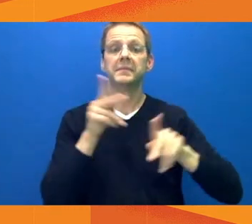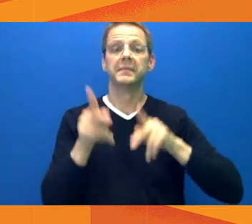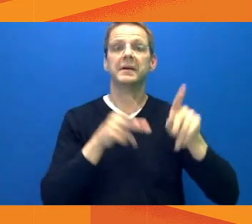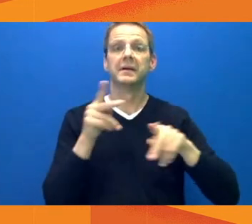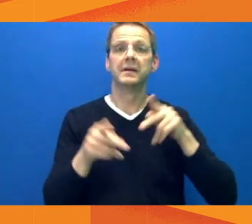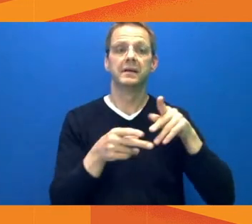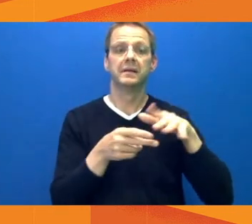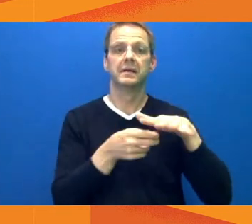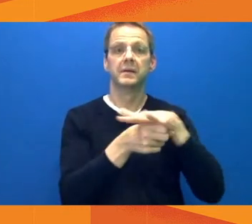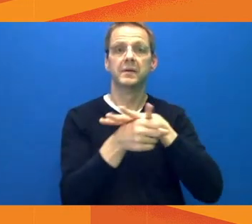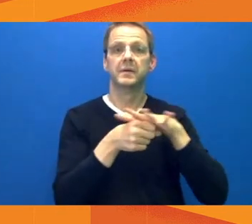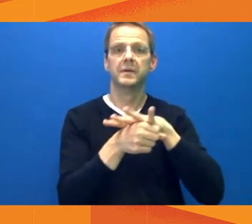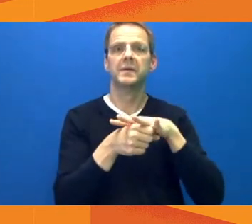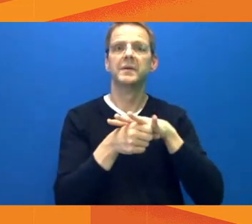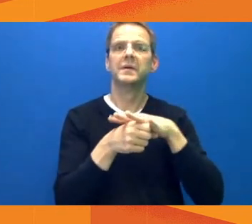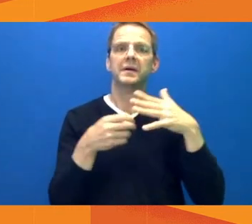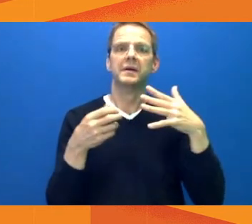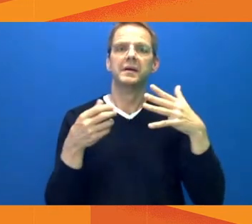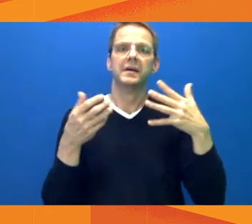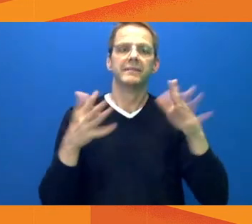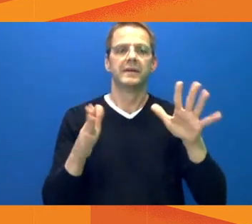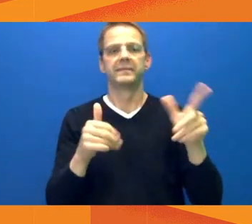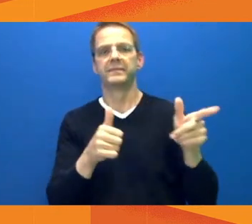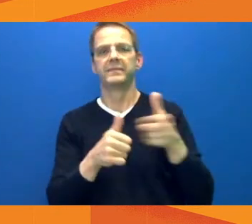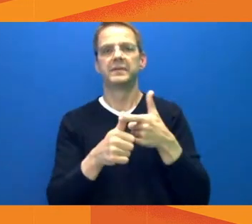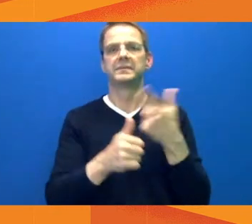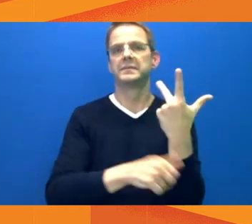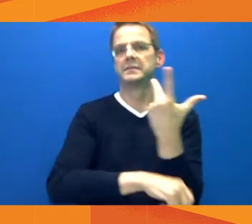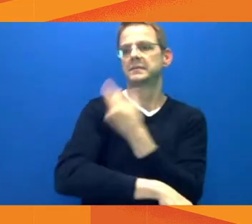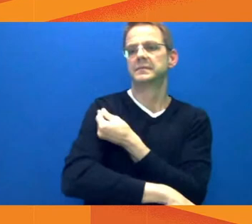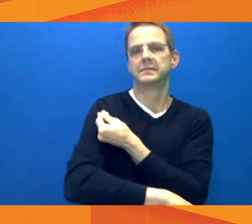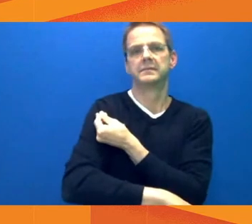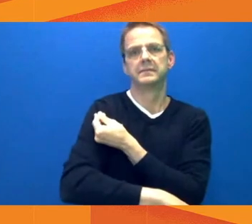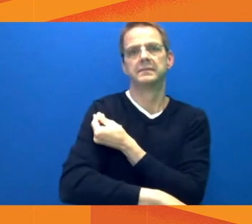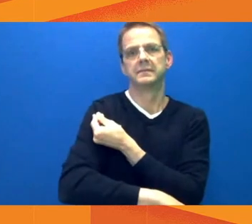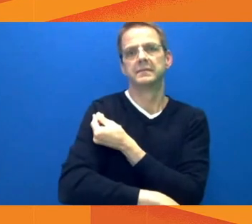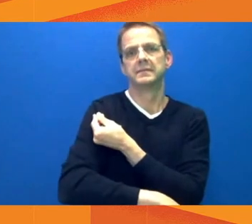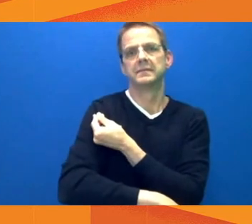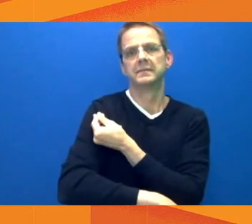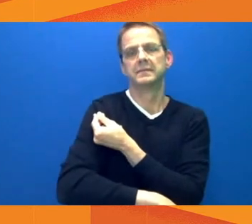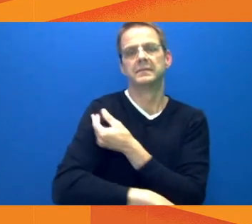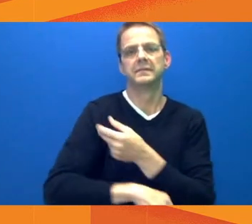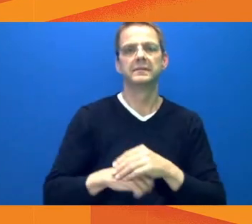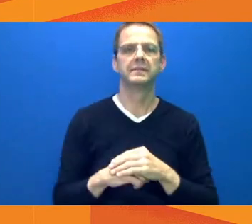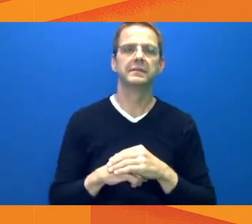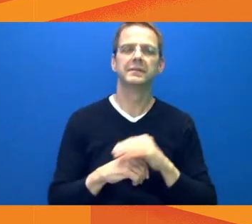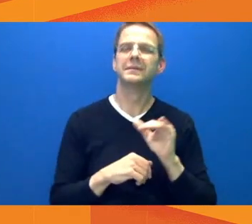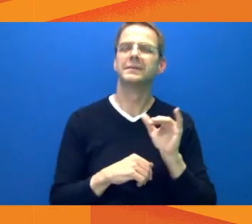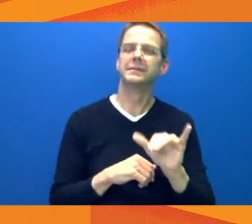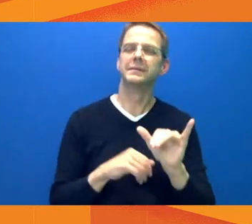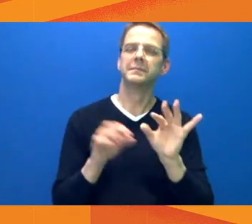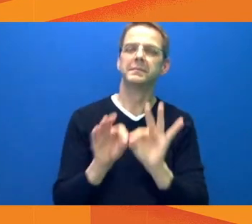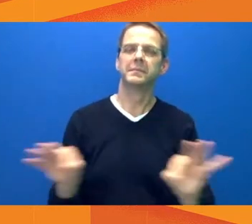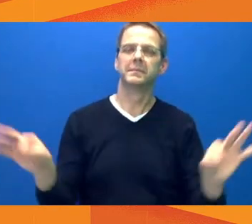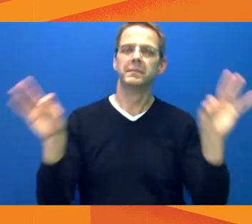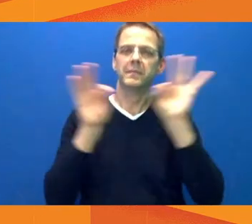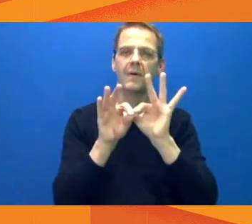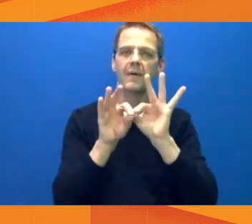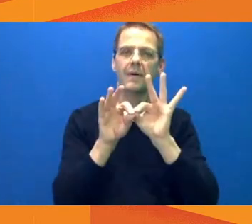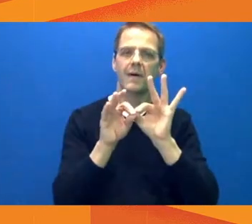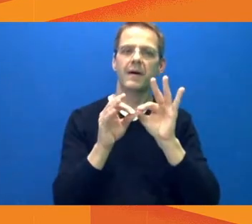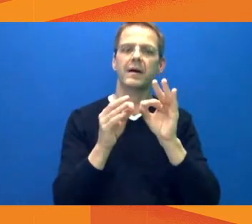Edmontonians know the public health behaviors that keep everyone safe. Washing hands, physical distancing, avoiding gatherings,